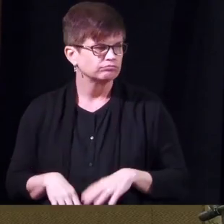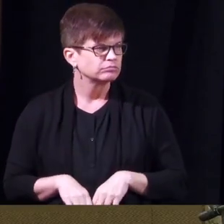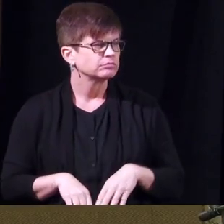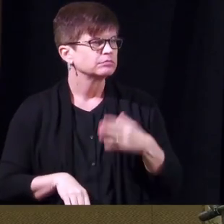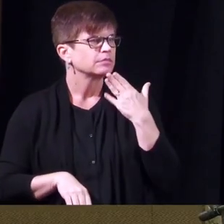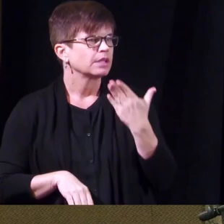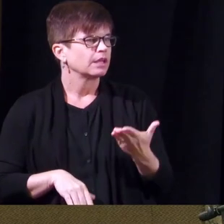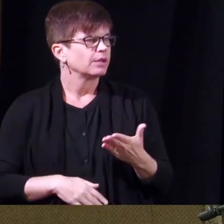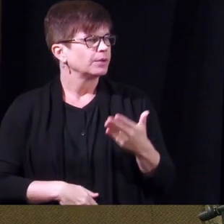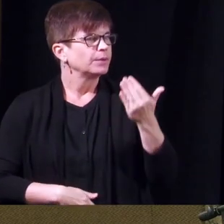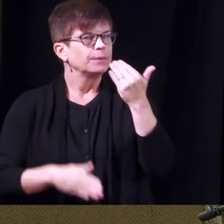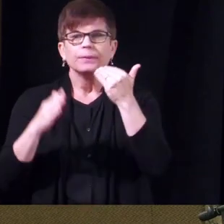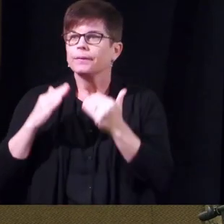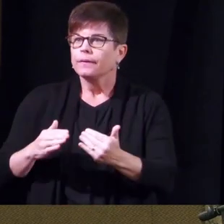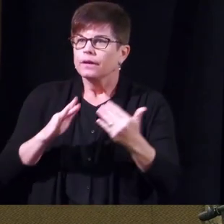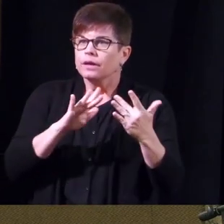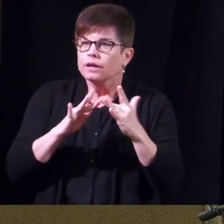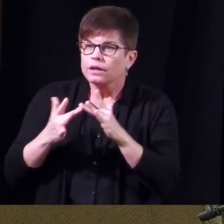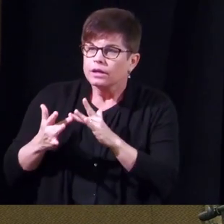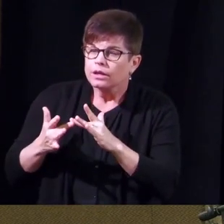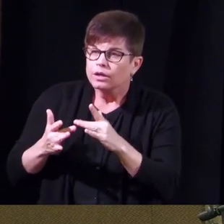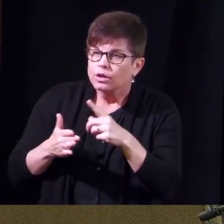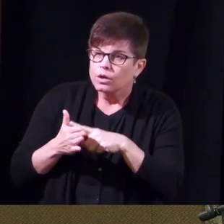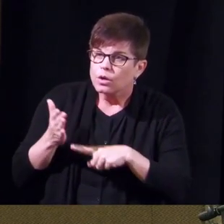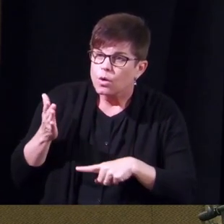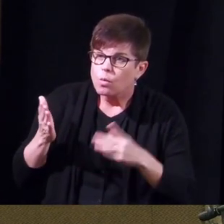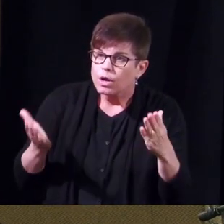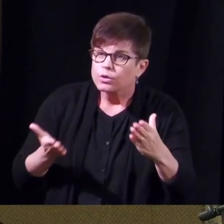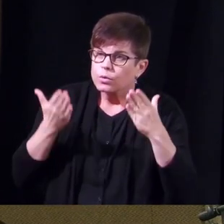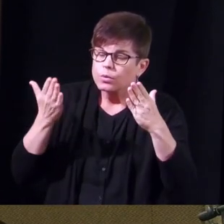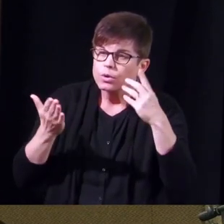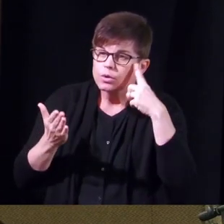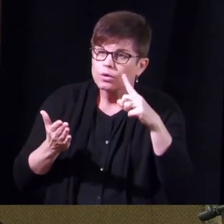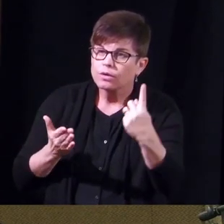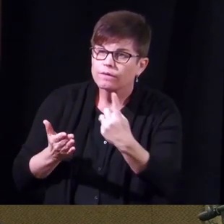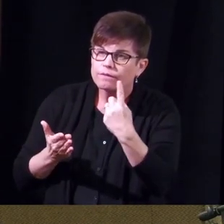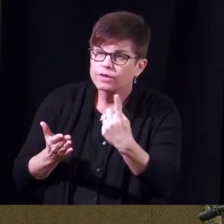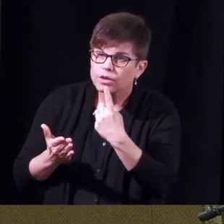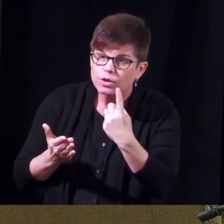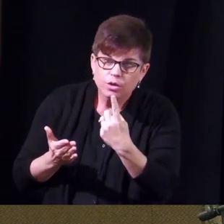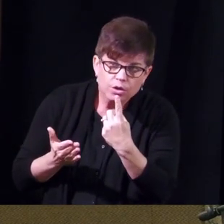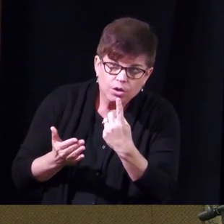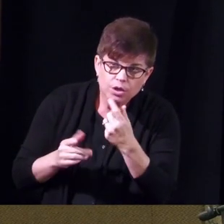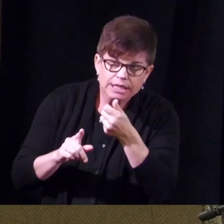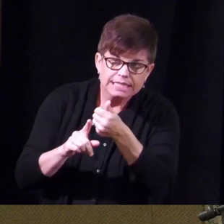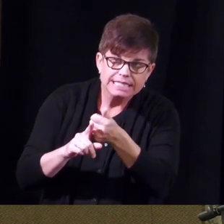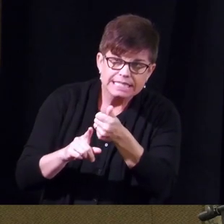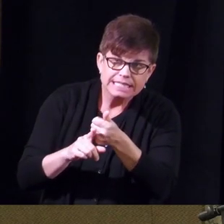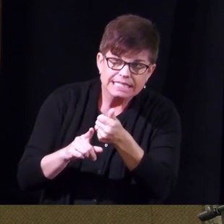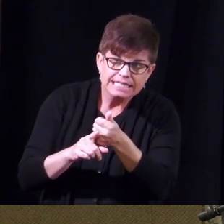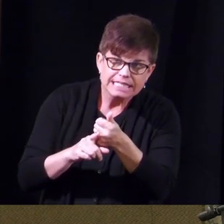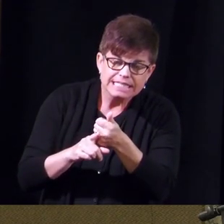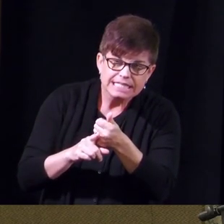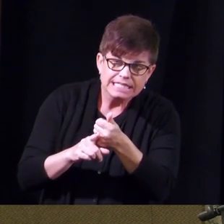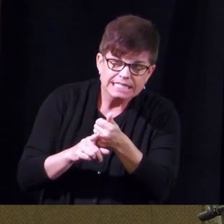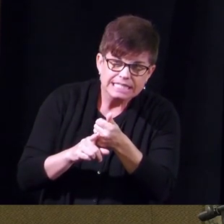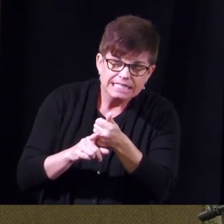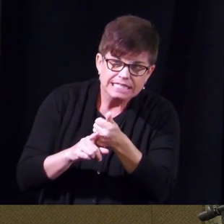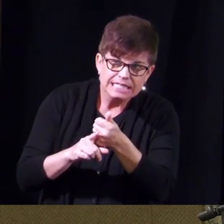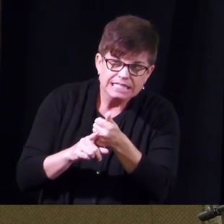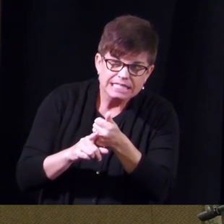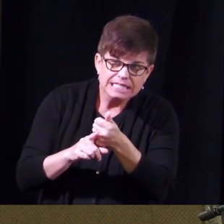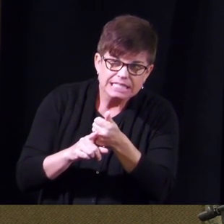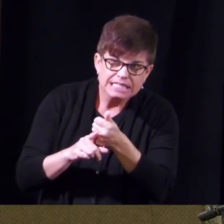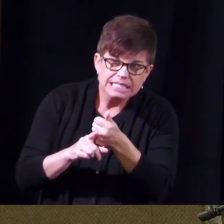the person's also asking what did what do you recommend for someone who self cath 24 7 in bed